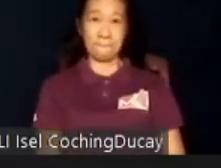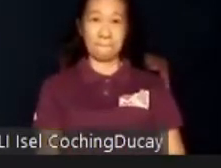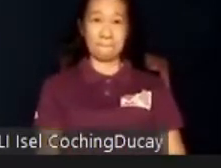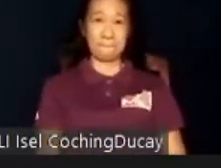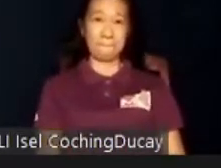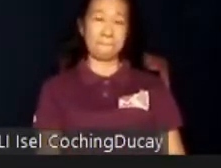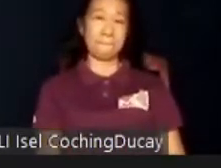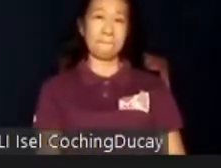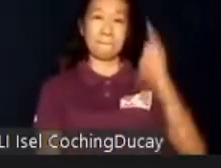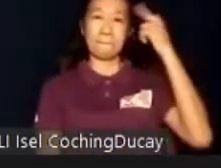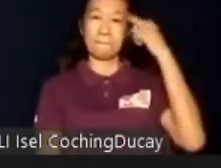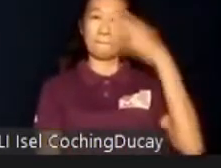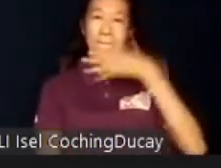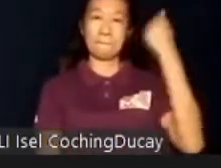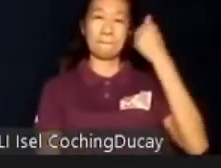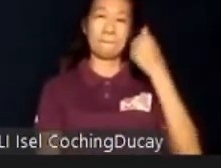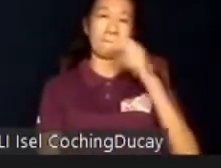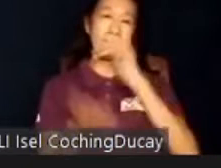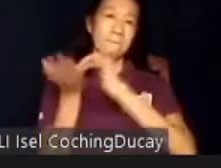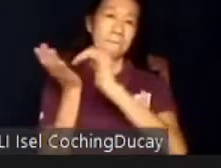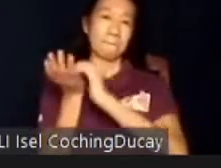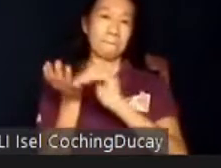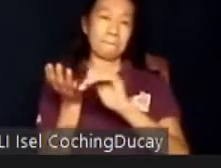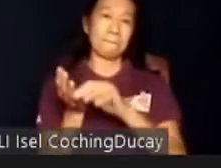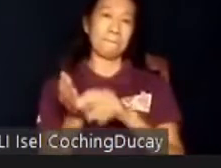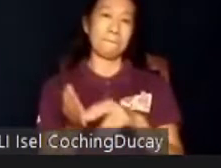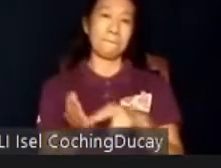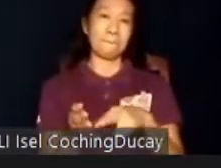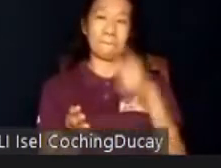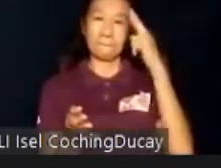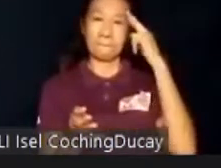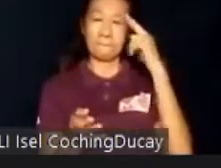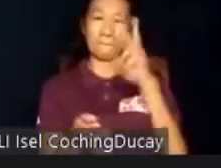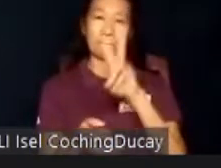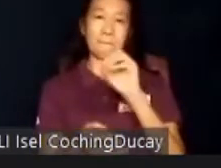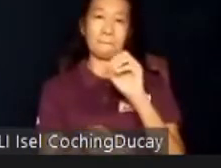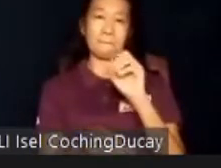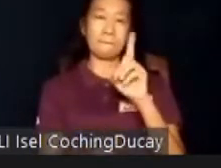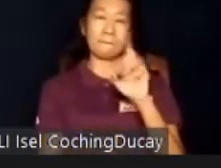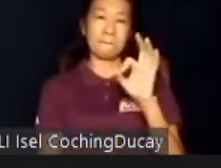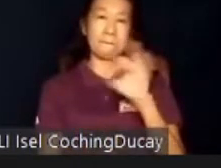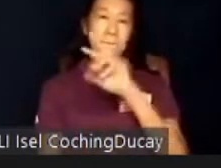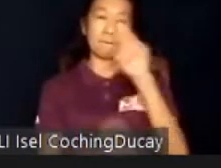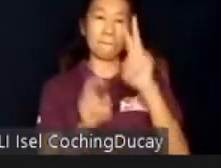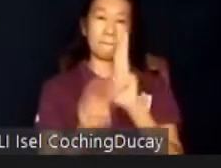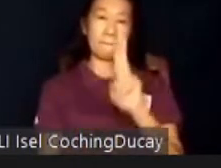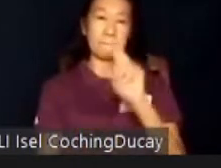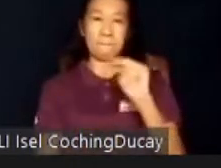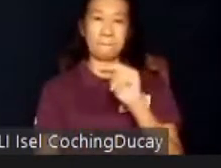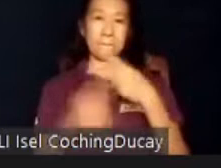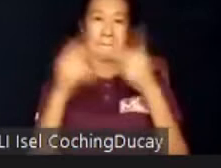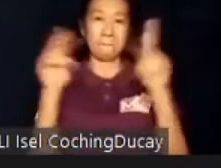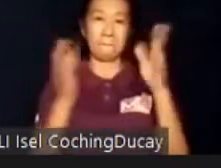Government Best Practice Recognition Award in 2019, and the United Nations Public Service Award.